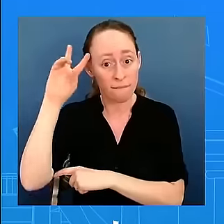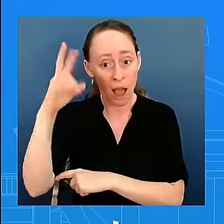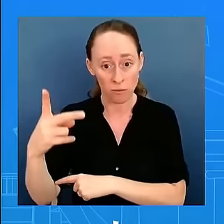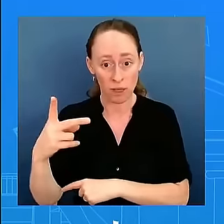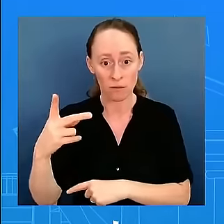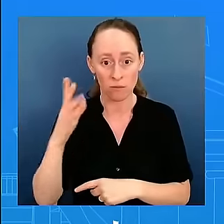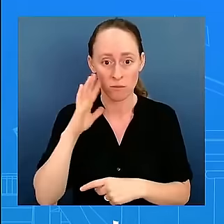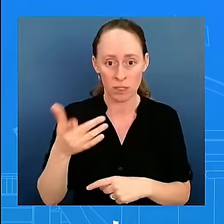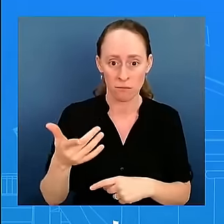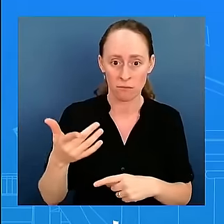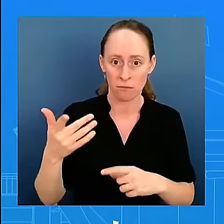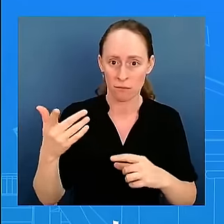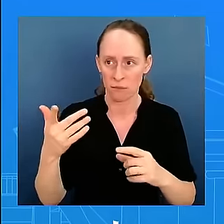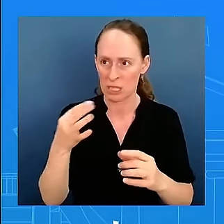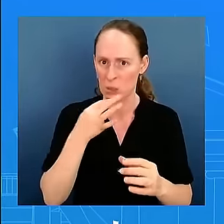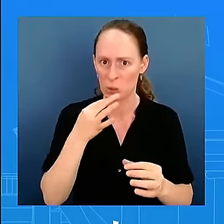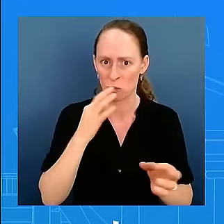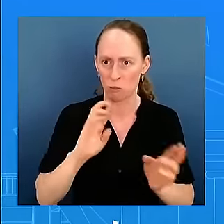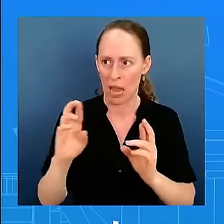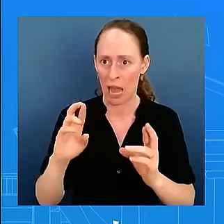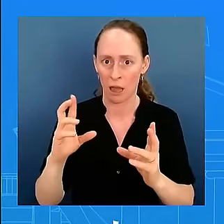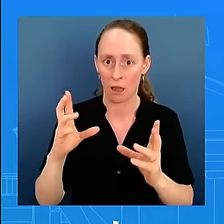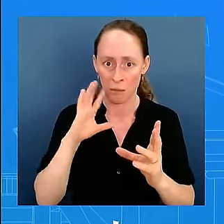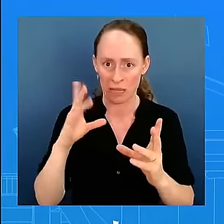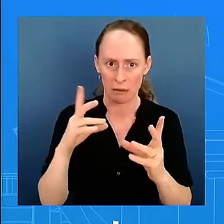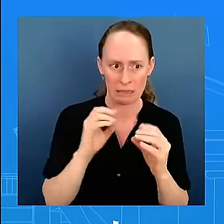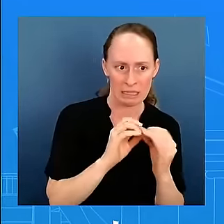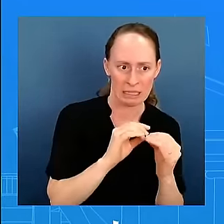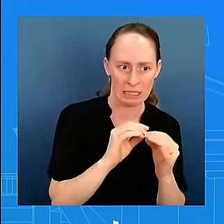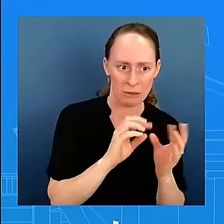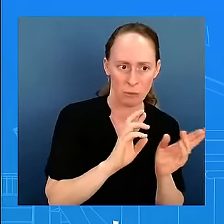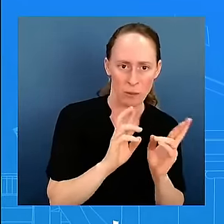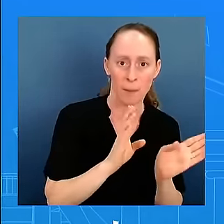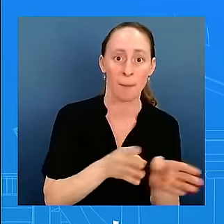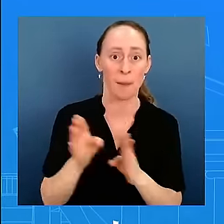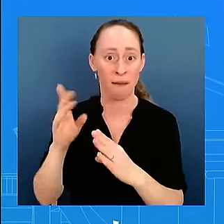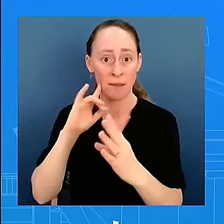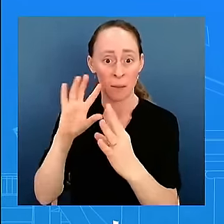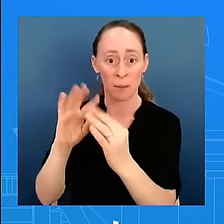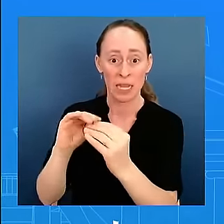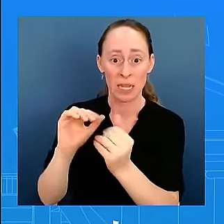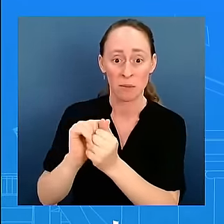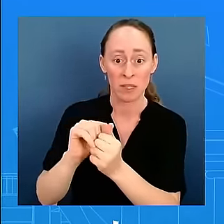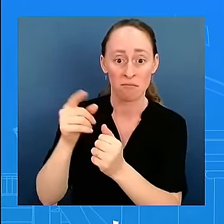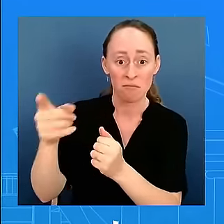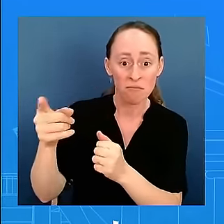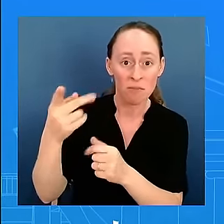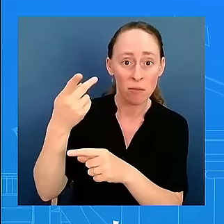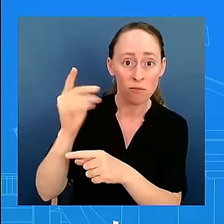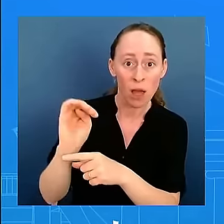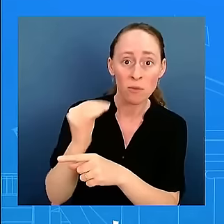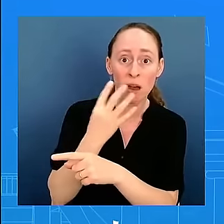speak to private conversations between the president and the vice president. I wouldn't do that on any given day, and I'm certainly not going to do it starting today.